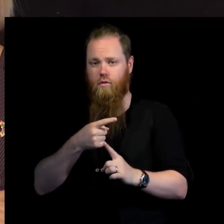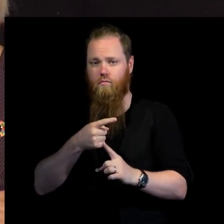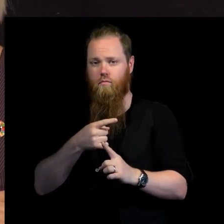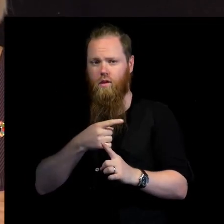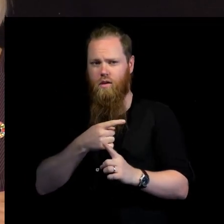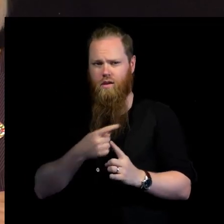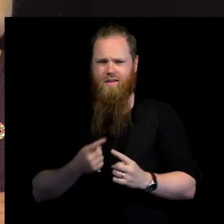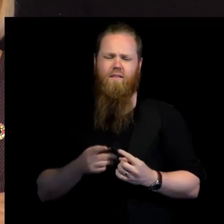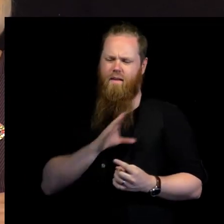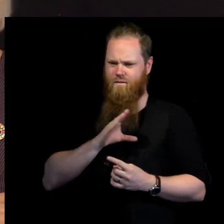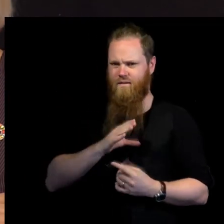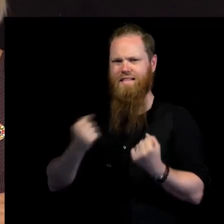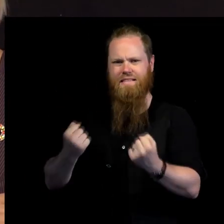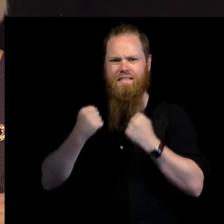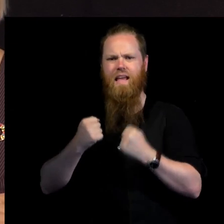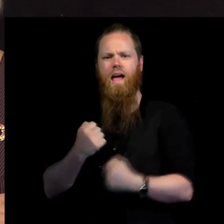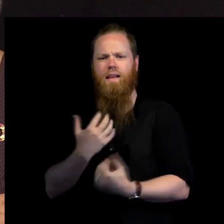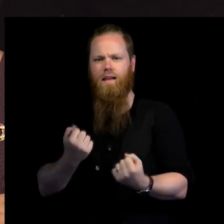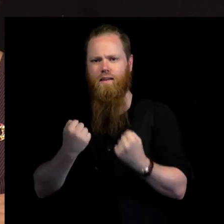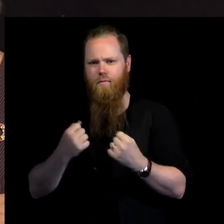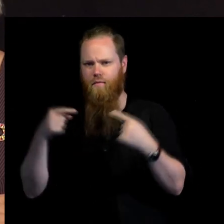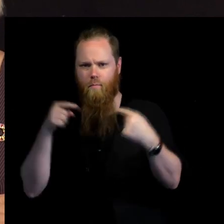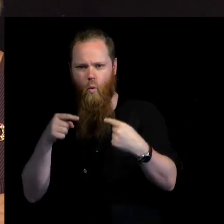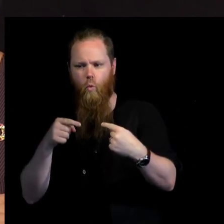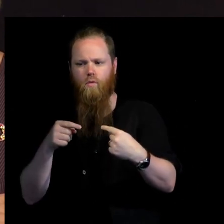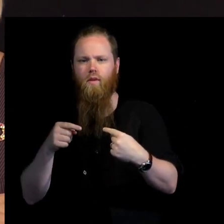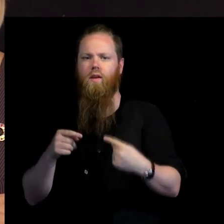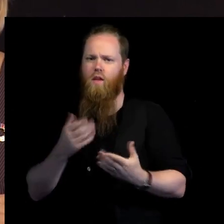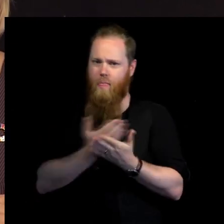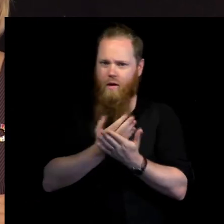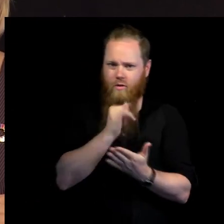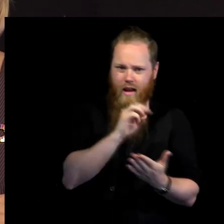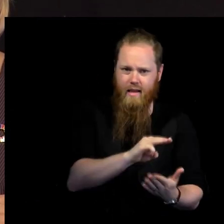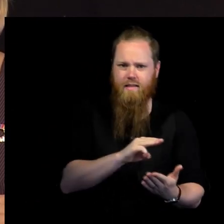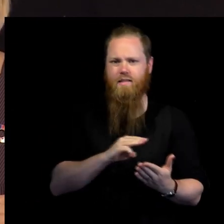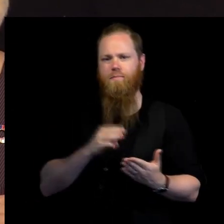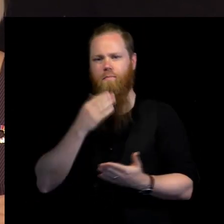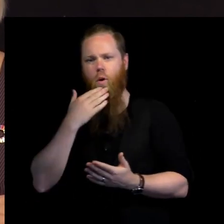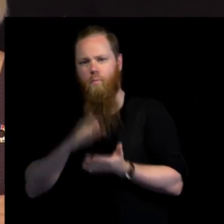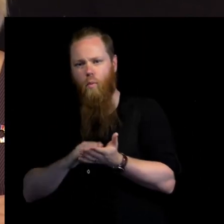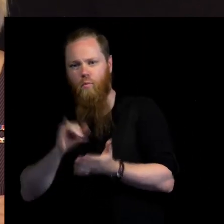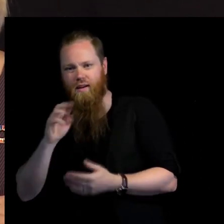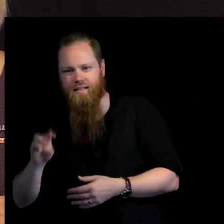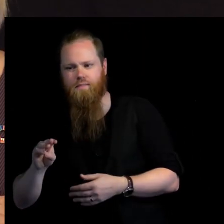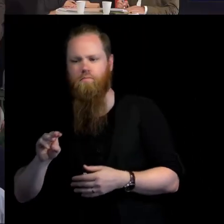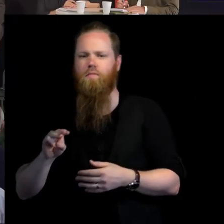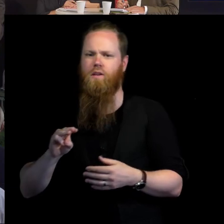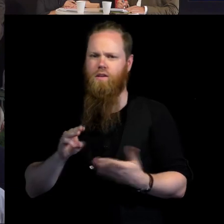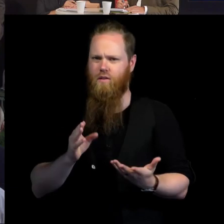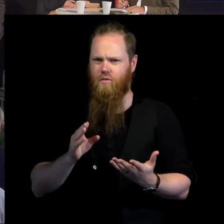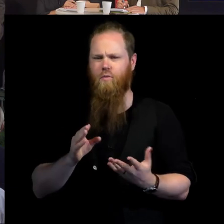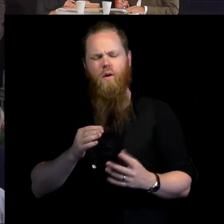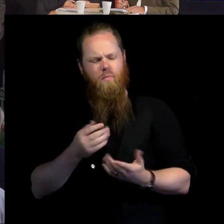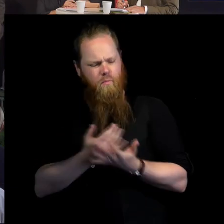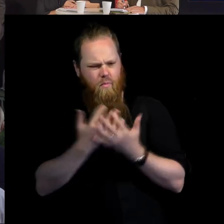against very strong forces. We know that we see increasing both nationalism and populism and protectionism and thus also a questioning of the rules-based